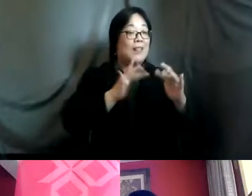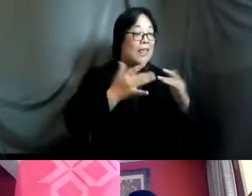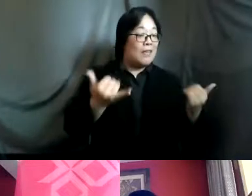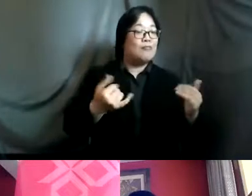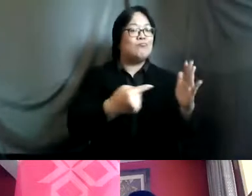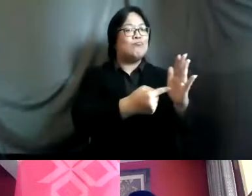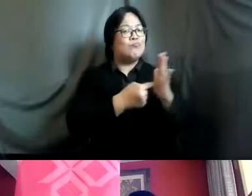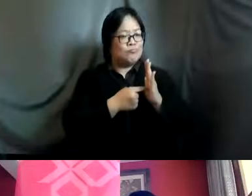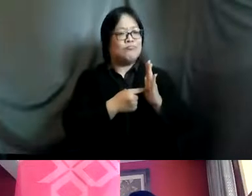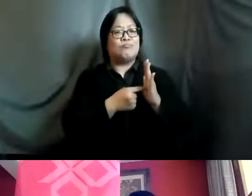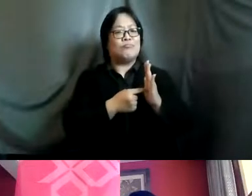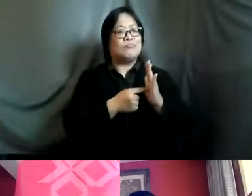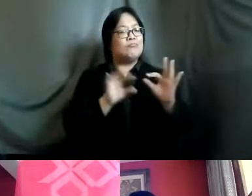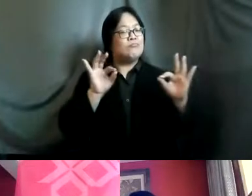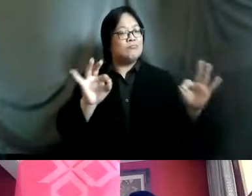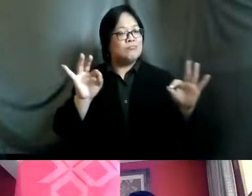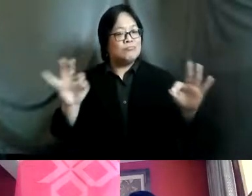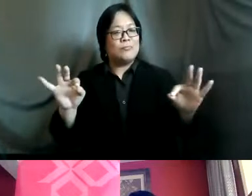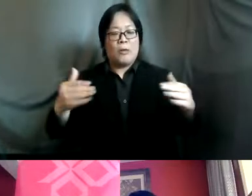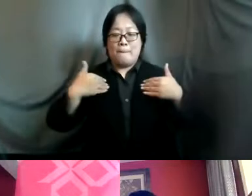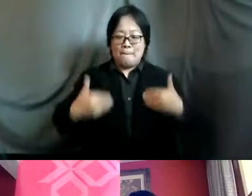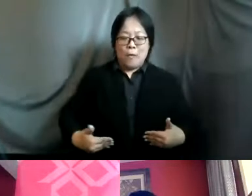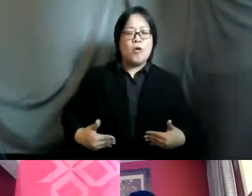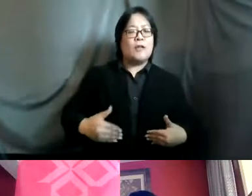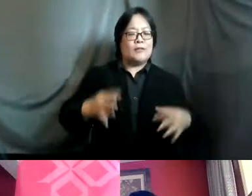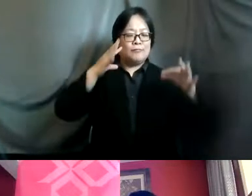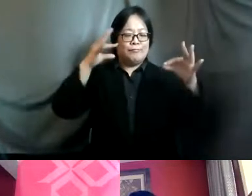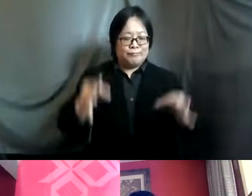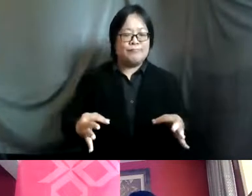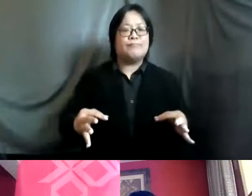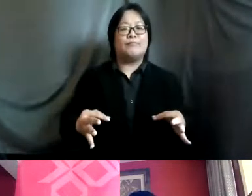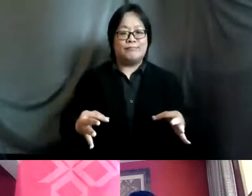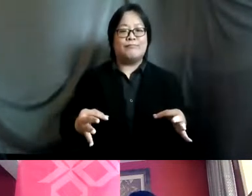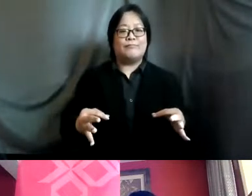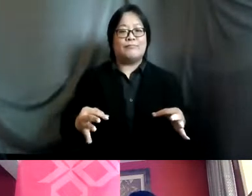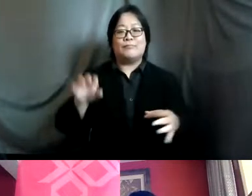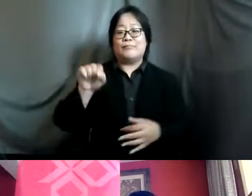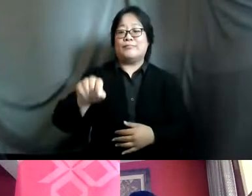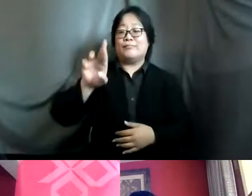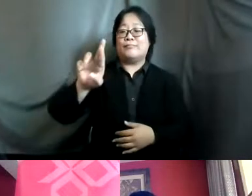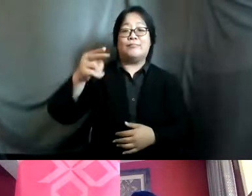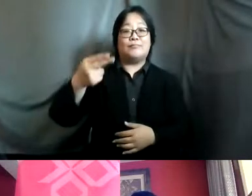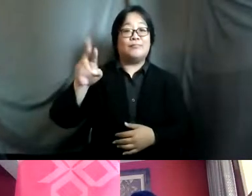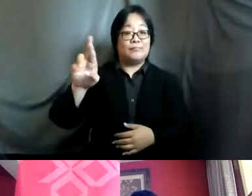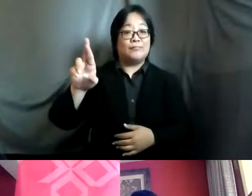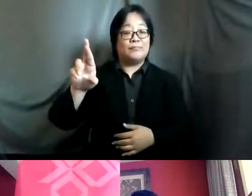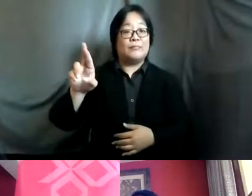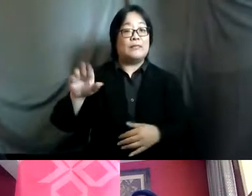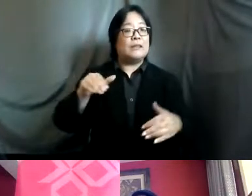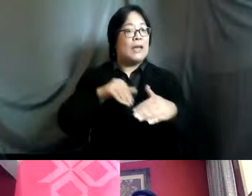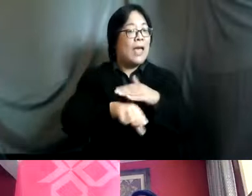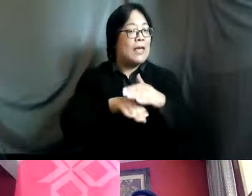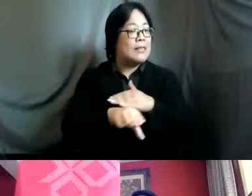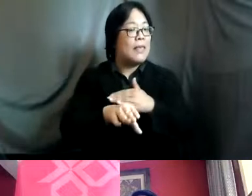so eloquently bodily autonomy and decision making power over sexual and reproductive health and access to essential